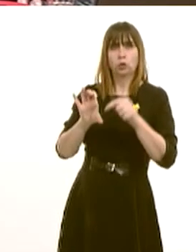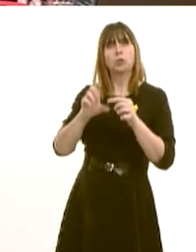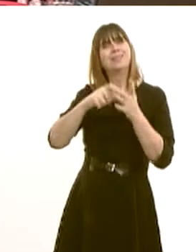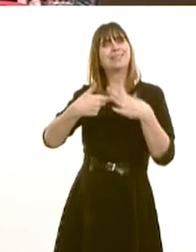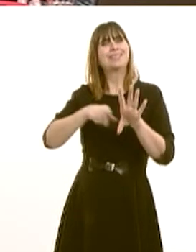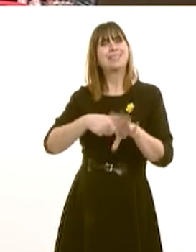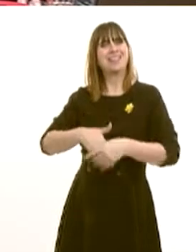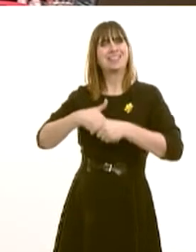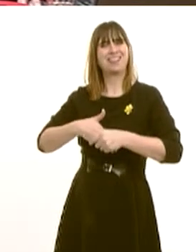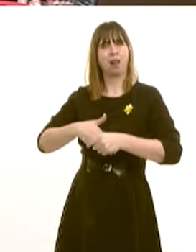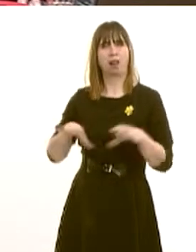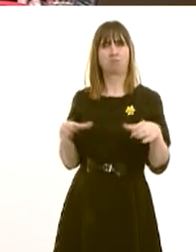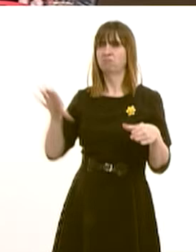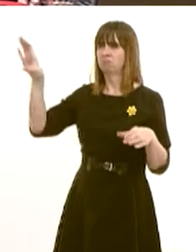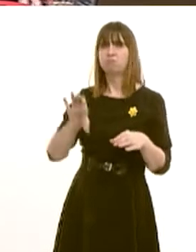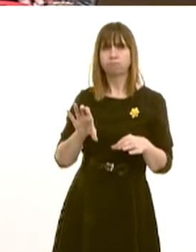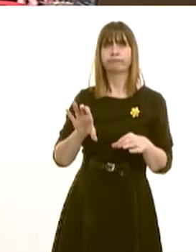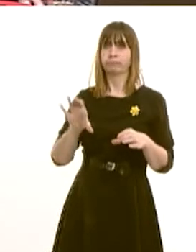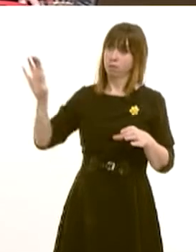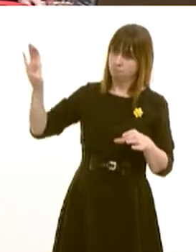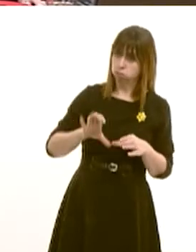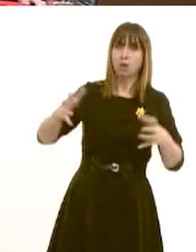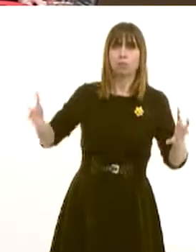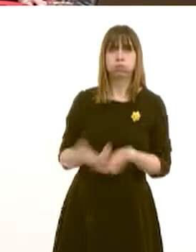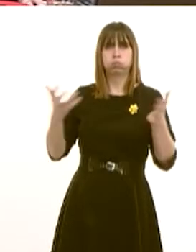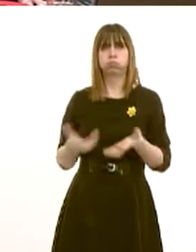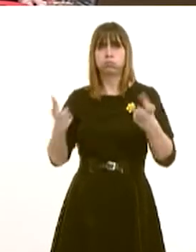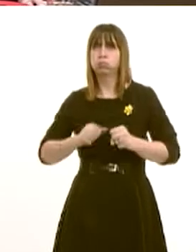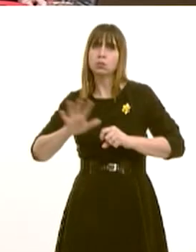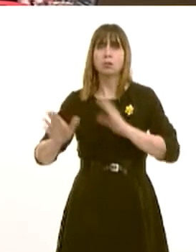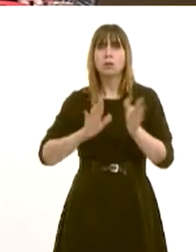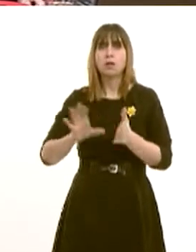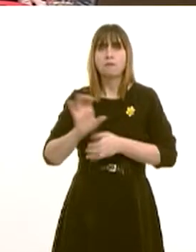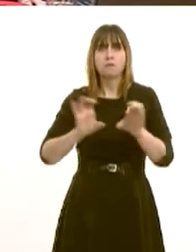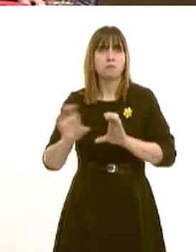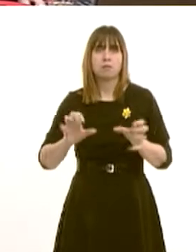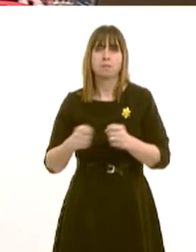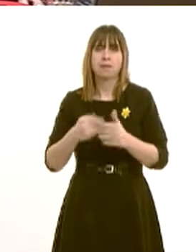will help to regenerate and to assist large parts of the South East of Wales.